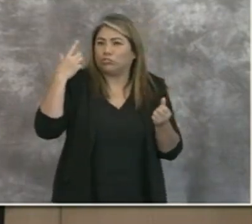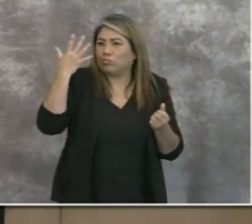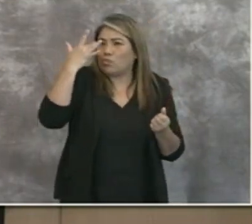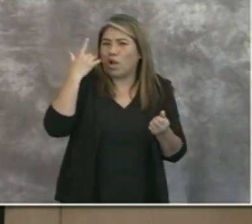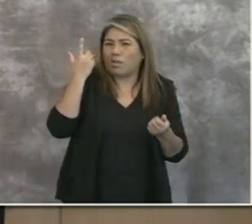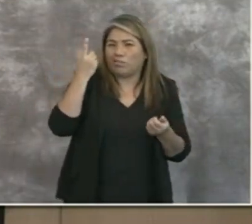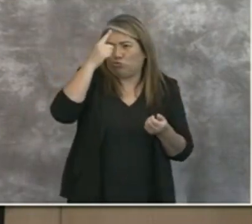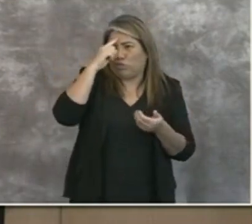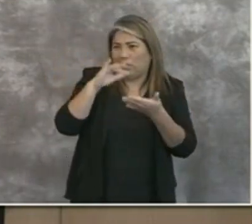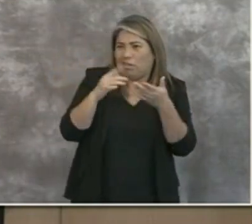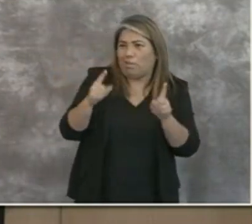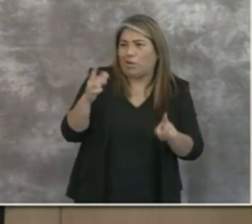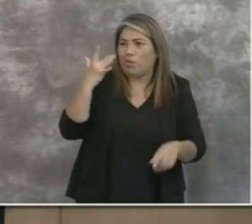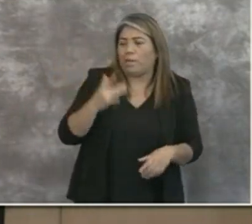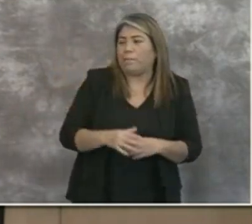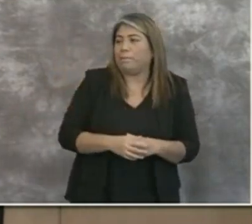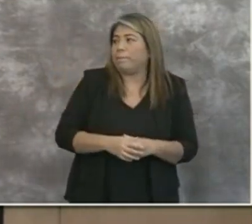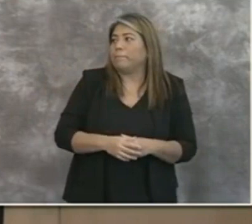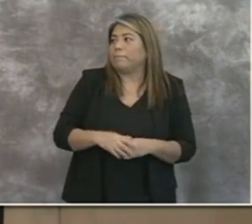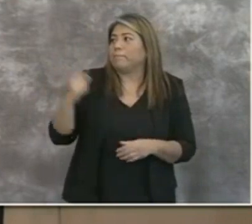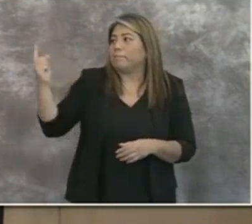Dr. Wooten will respond.